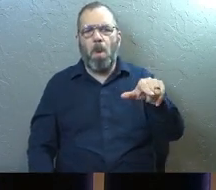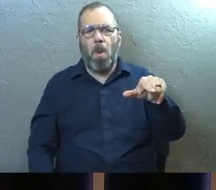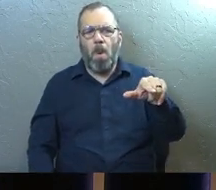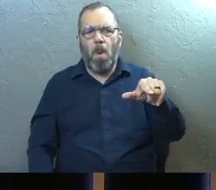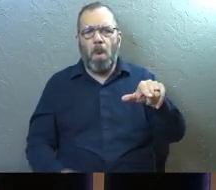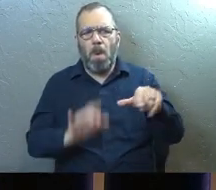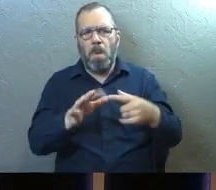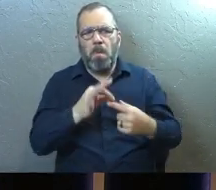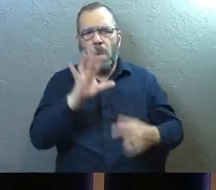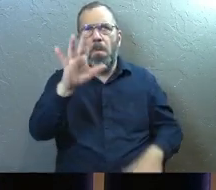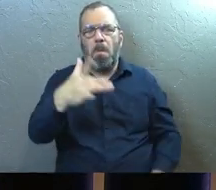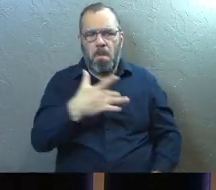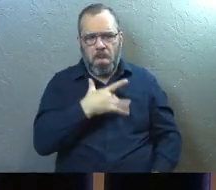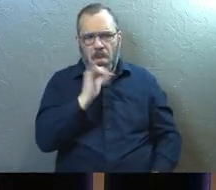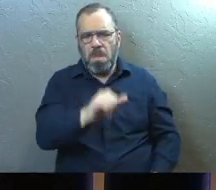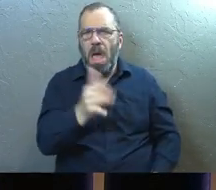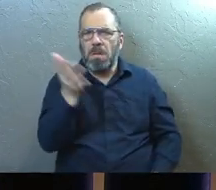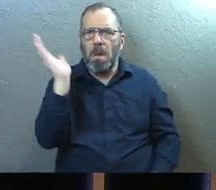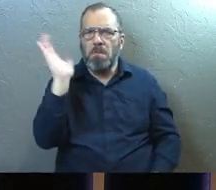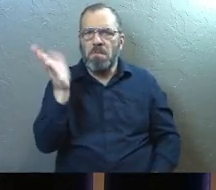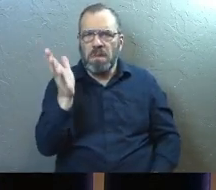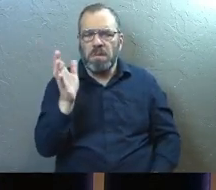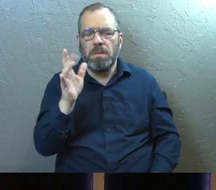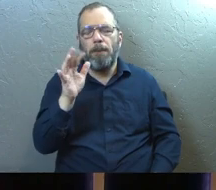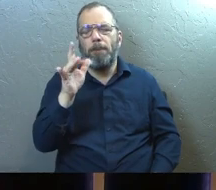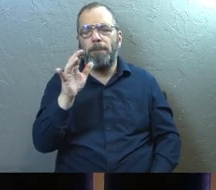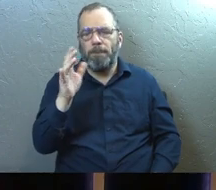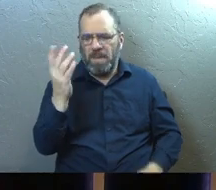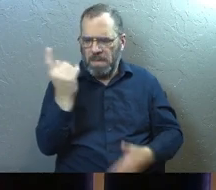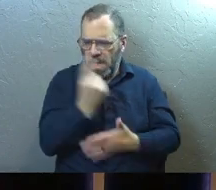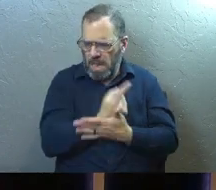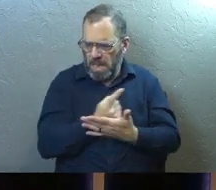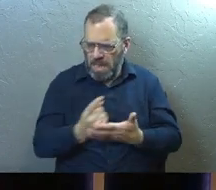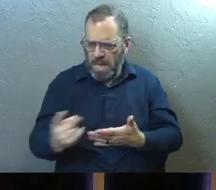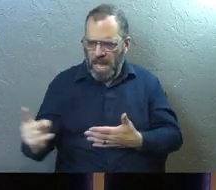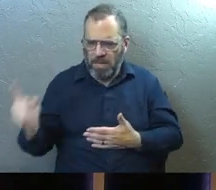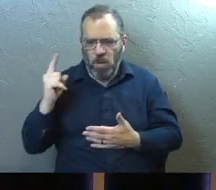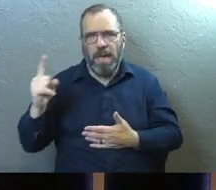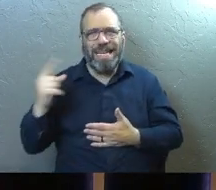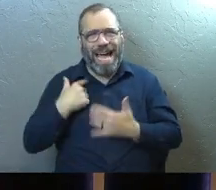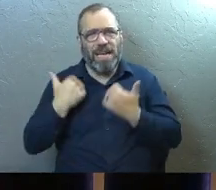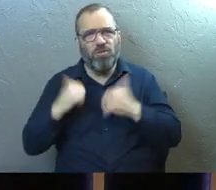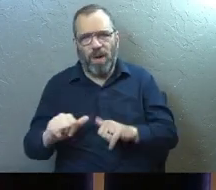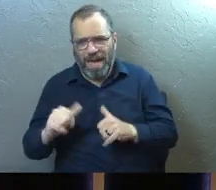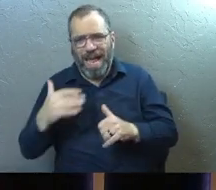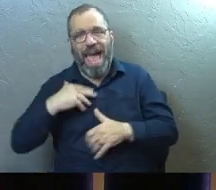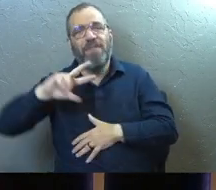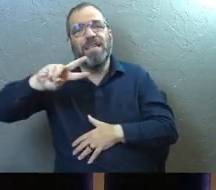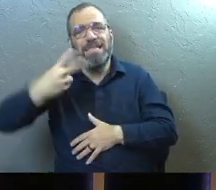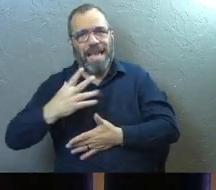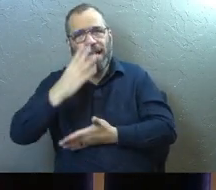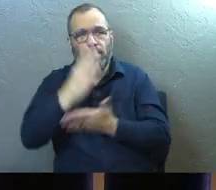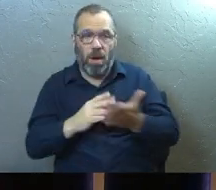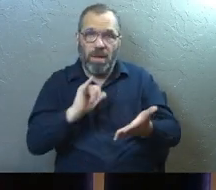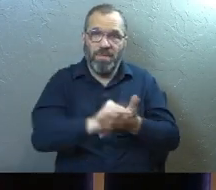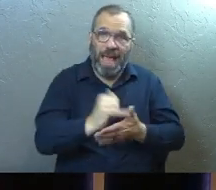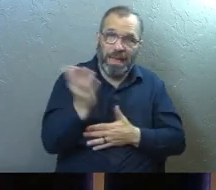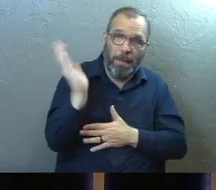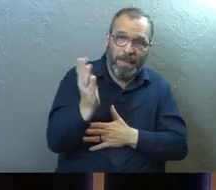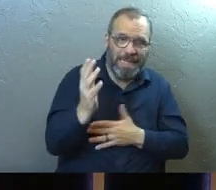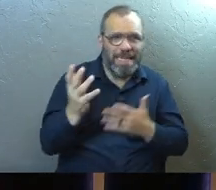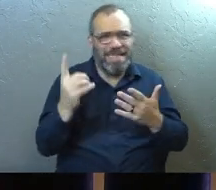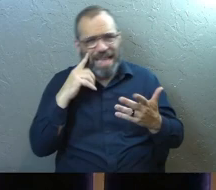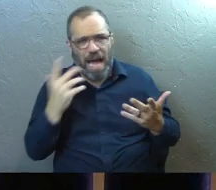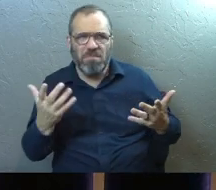very special that the Holy spirit was doing in that message. And then, uh, last week, um, I tried to bring you the second part of that and